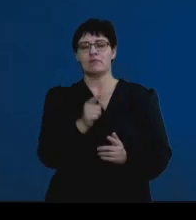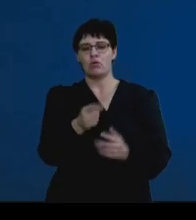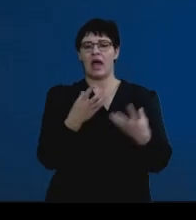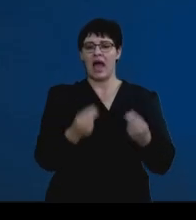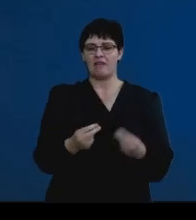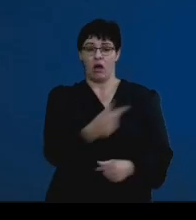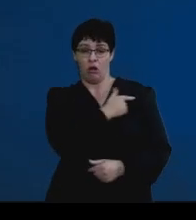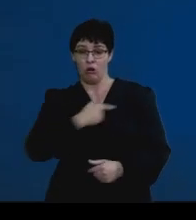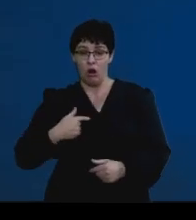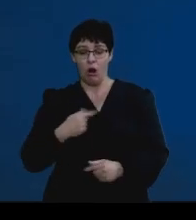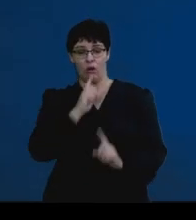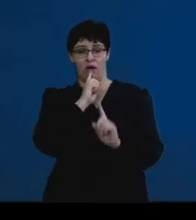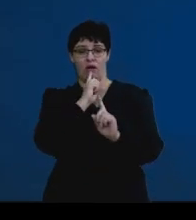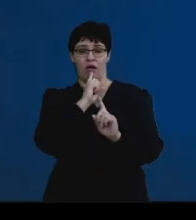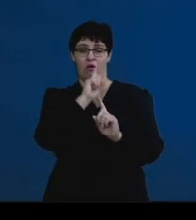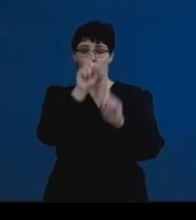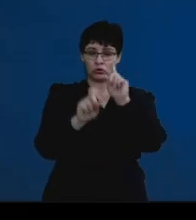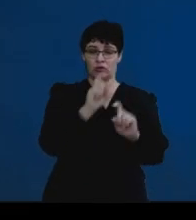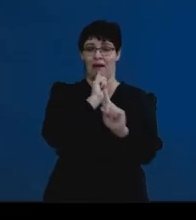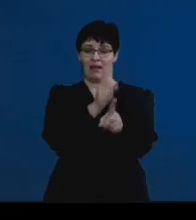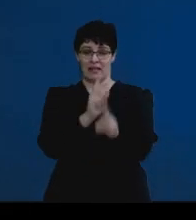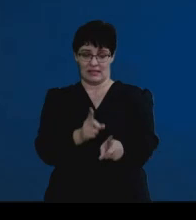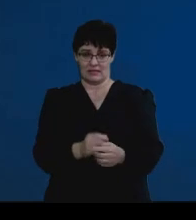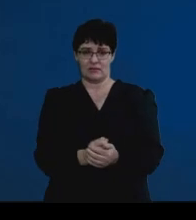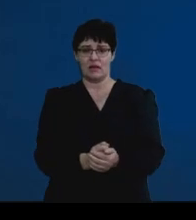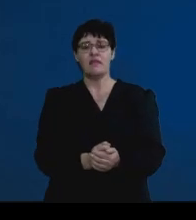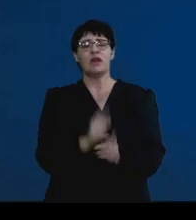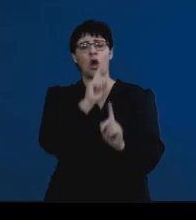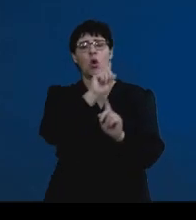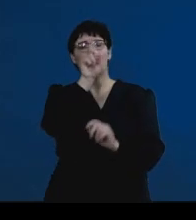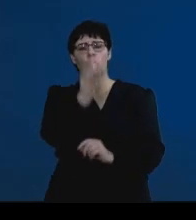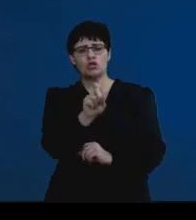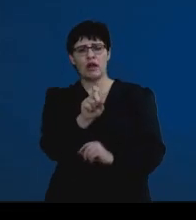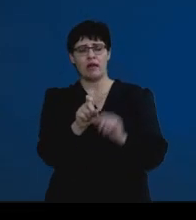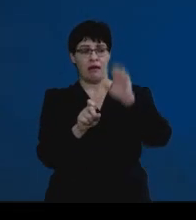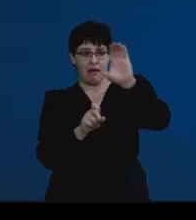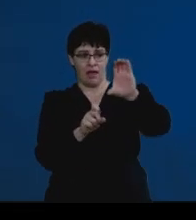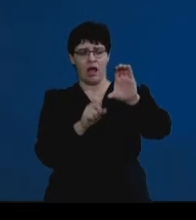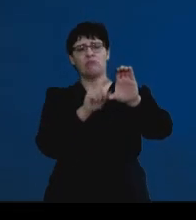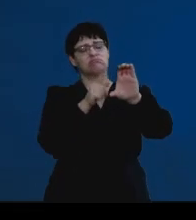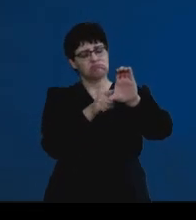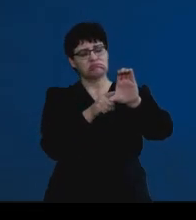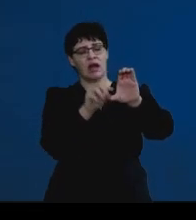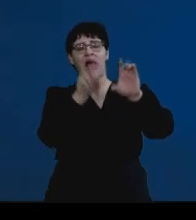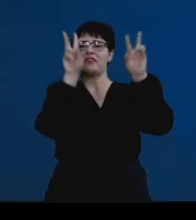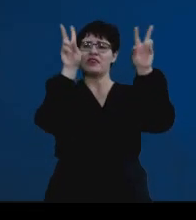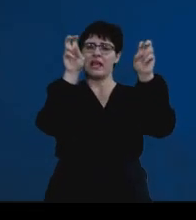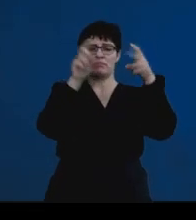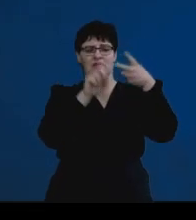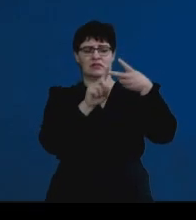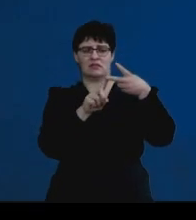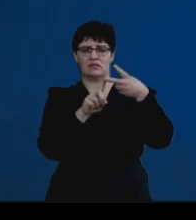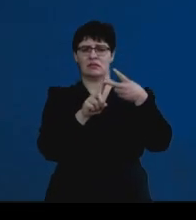longer questions. And these questions are broken up into subsections where you have different themes and different topics in that.